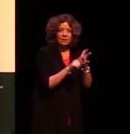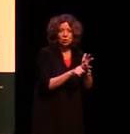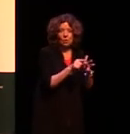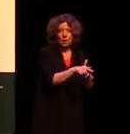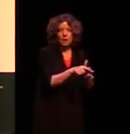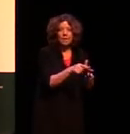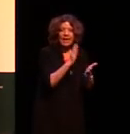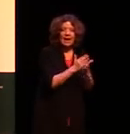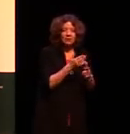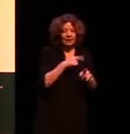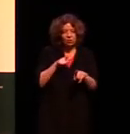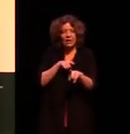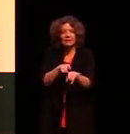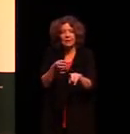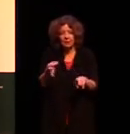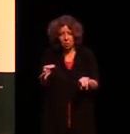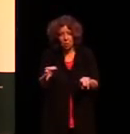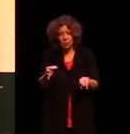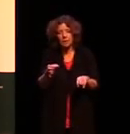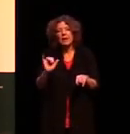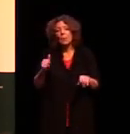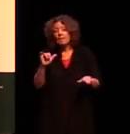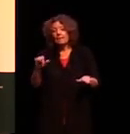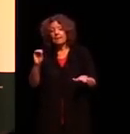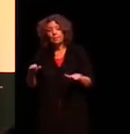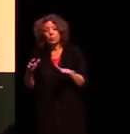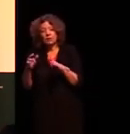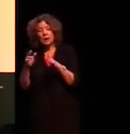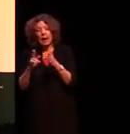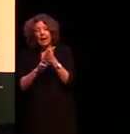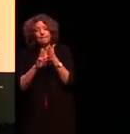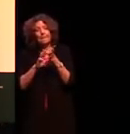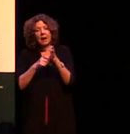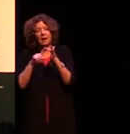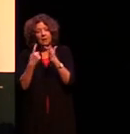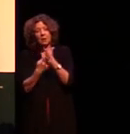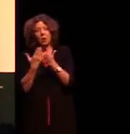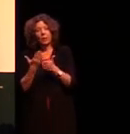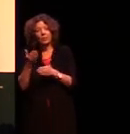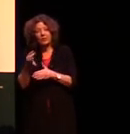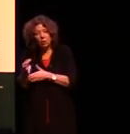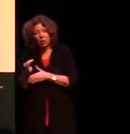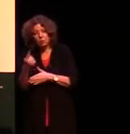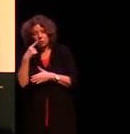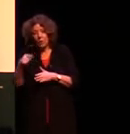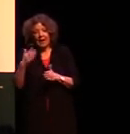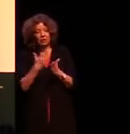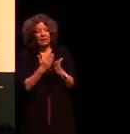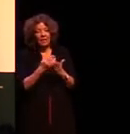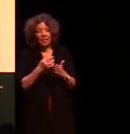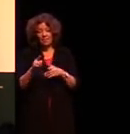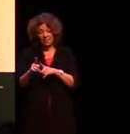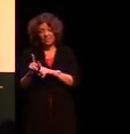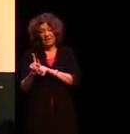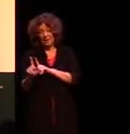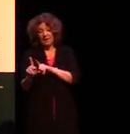the thing doing the chasing and we might put a little marker on the dog to show that it's the thing that had the action done to it it got